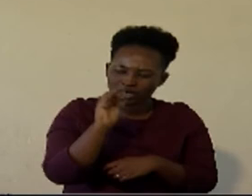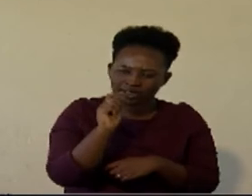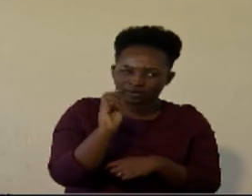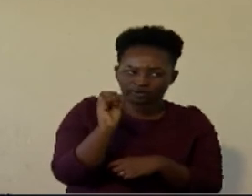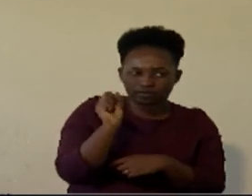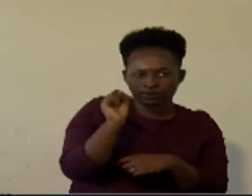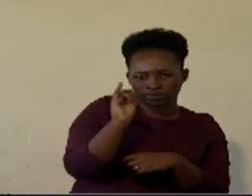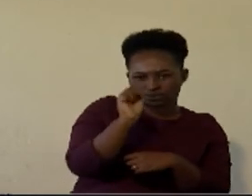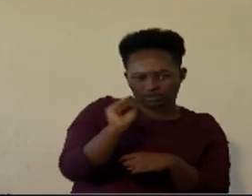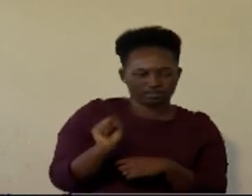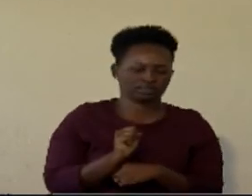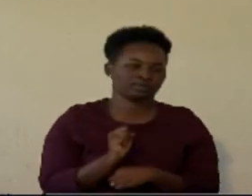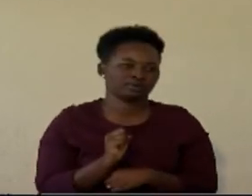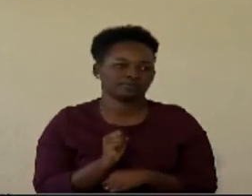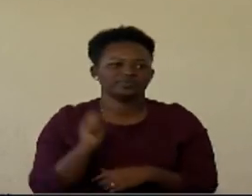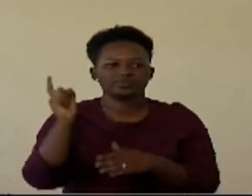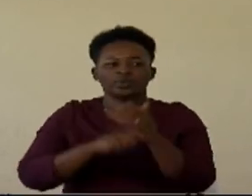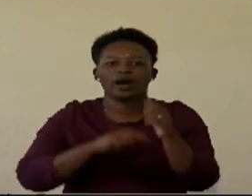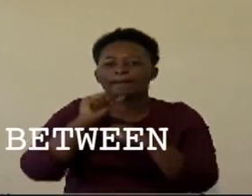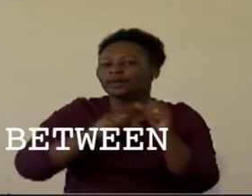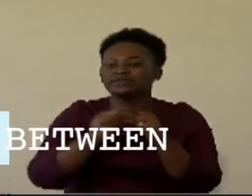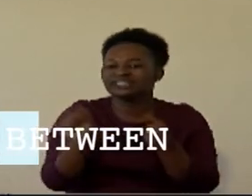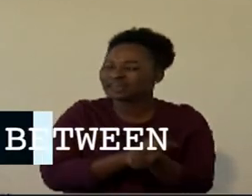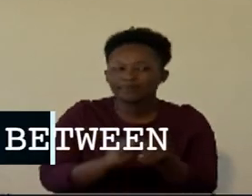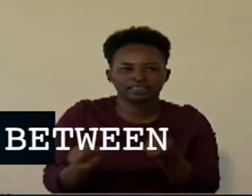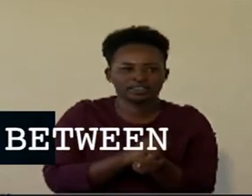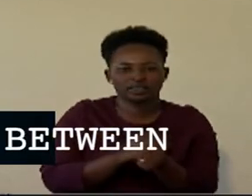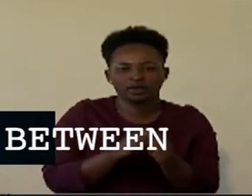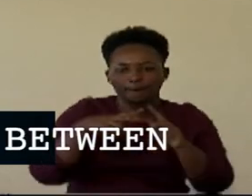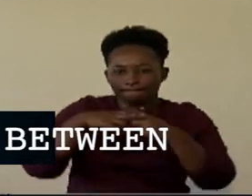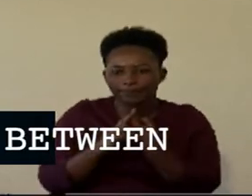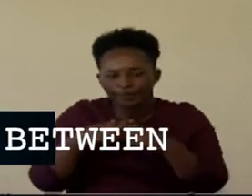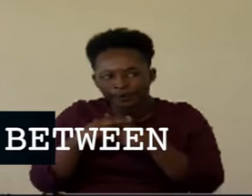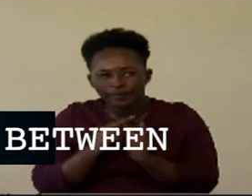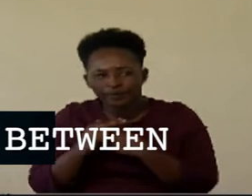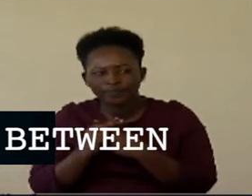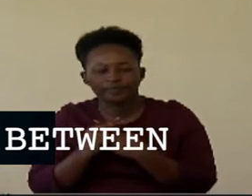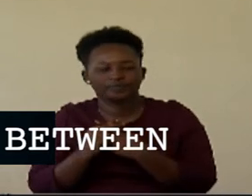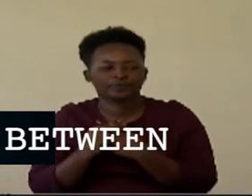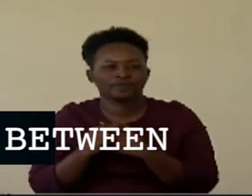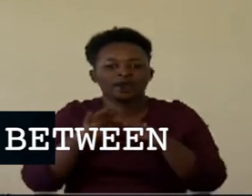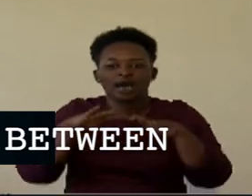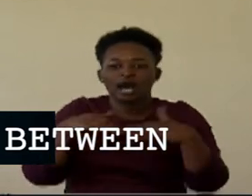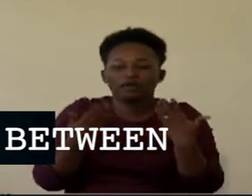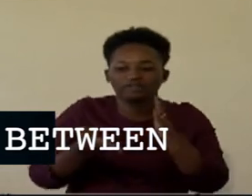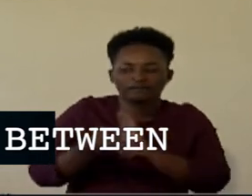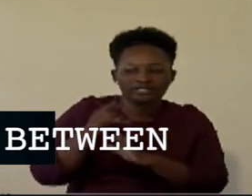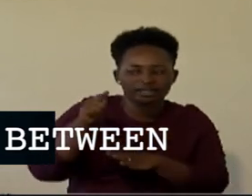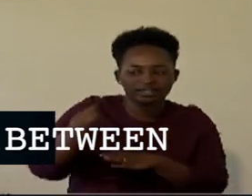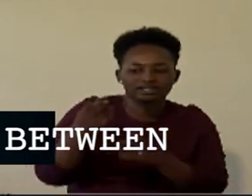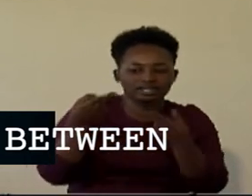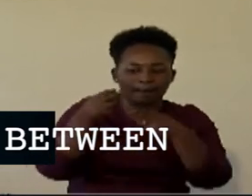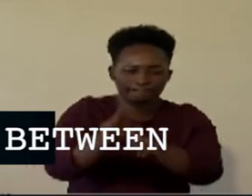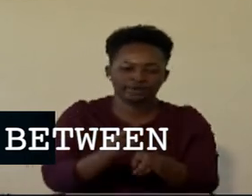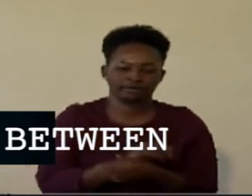yeah, the condition of the tissue is this. What about the damage? Repairs? How fast are these cells forming compared to the other parts?